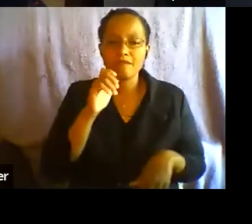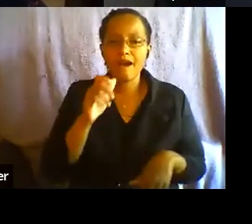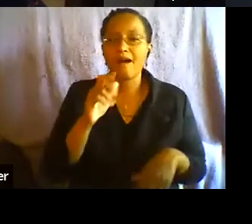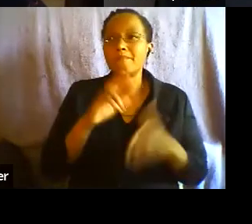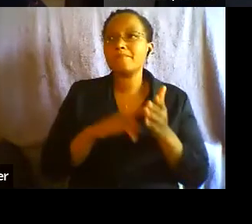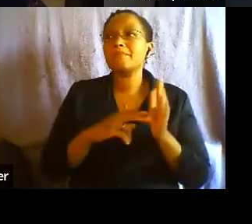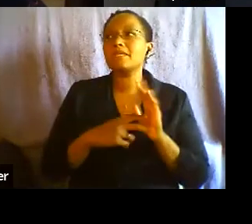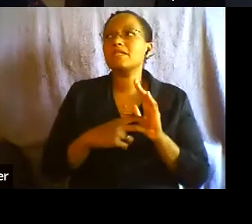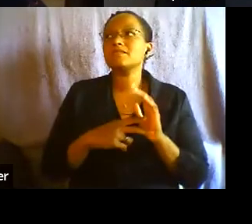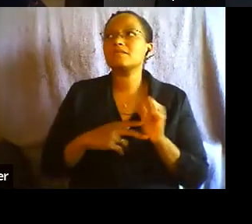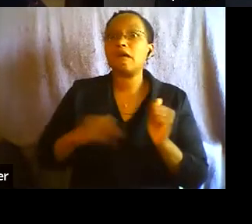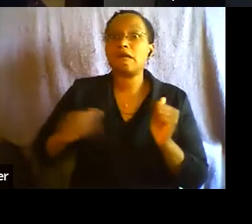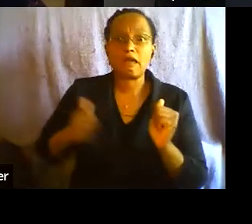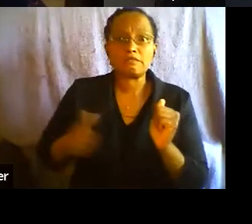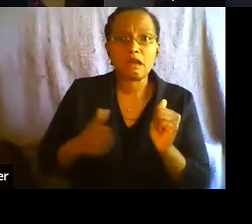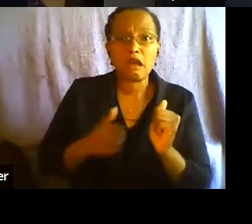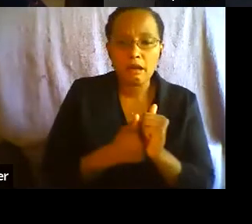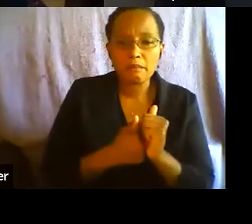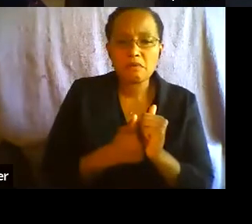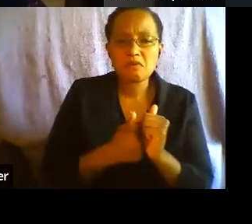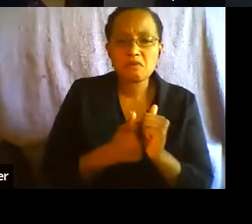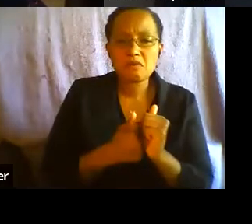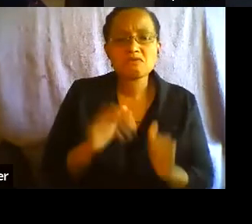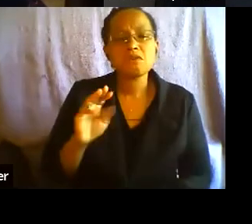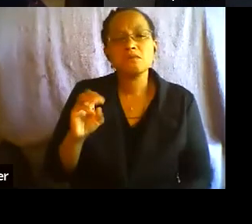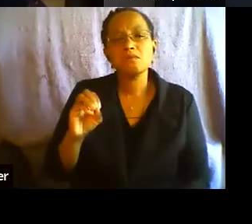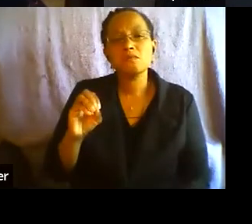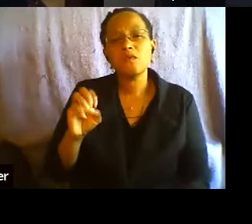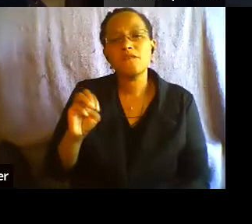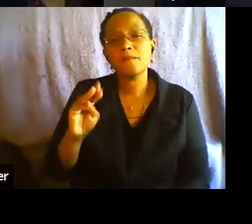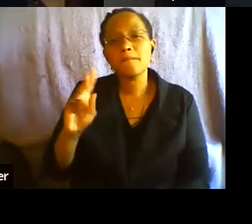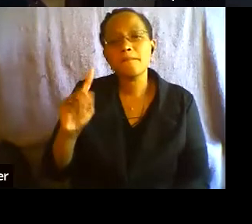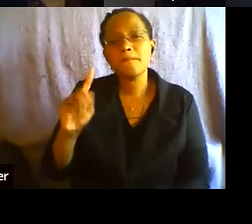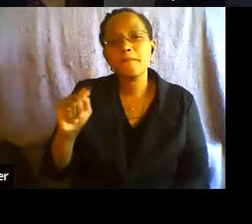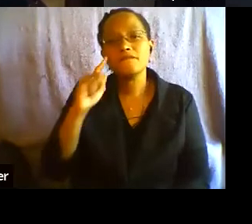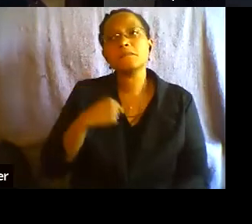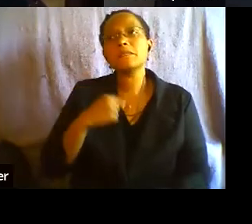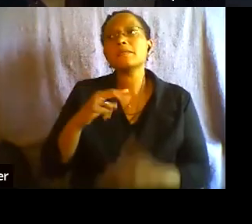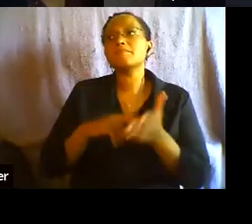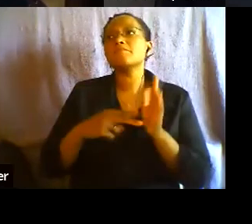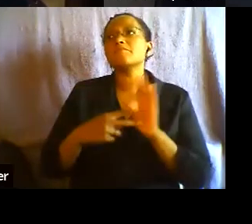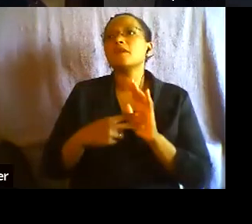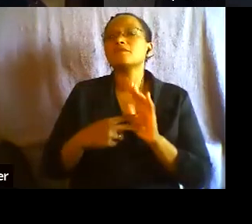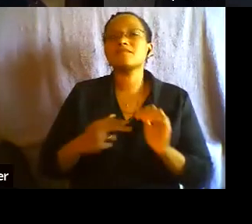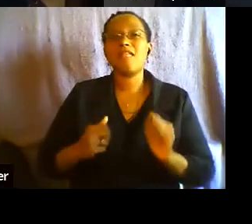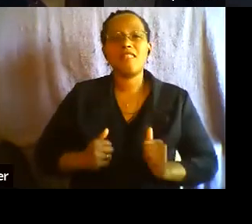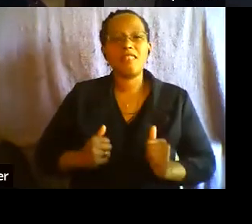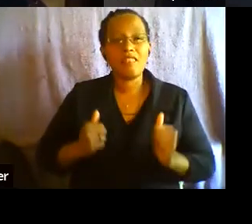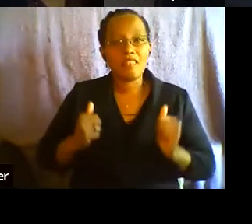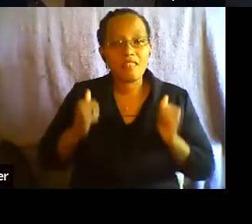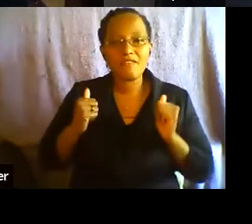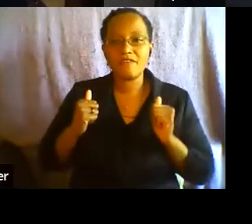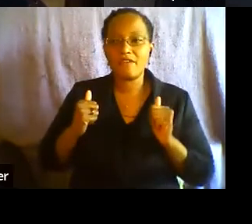as a continuous process of living the urban